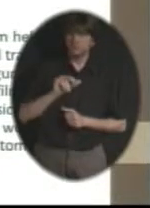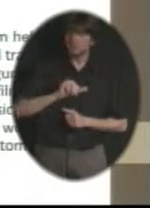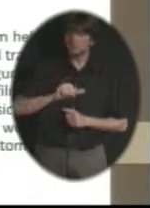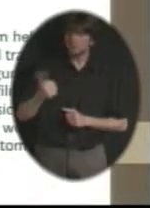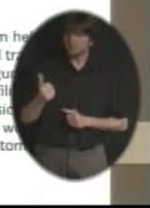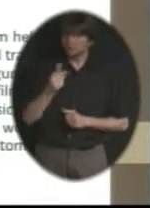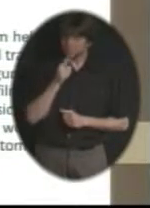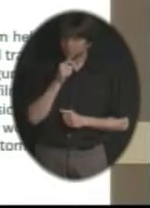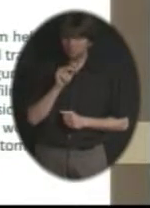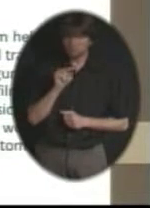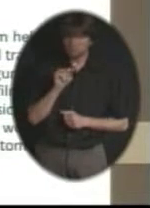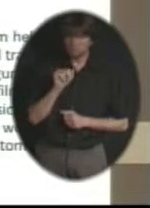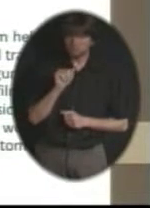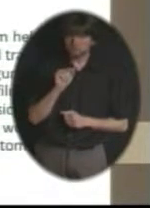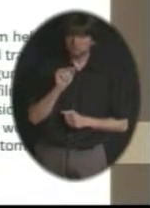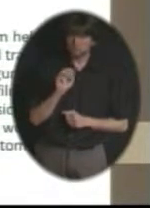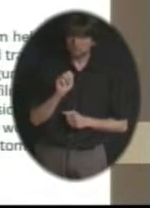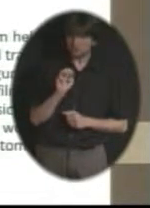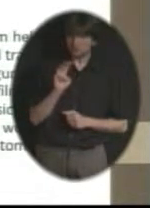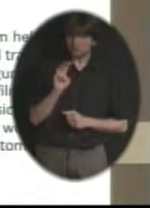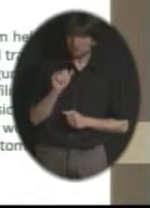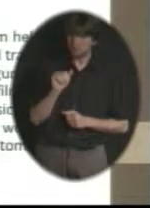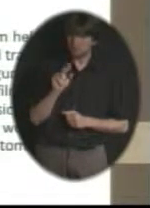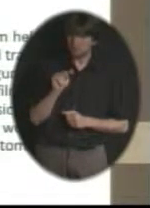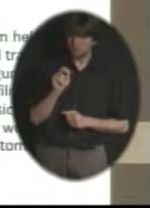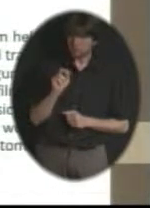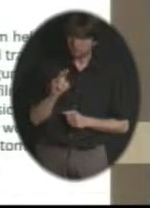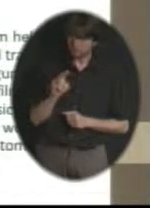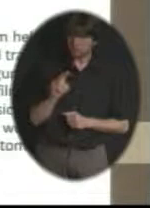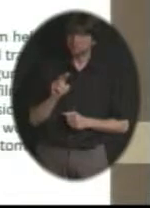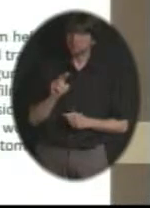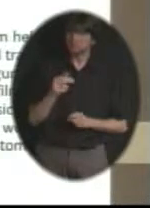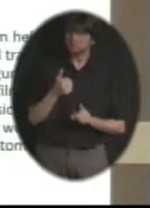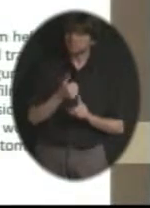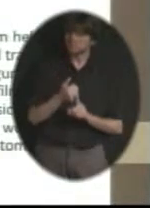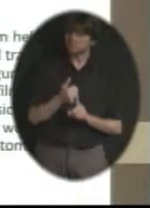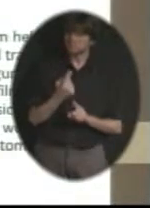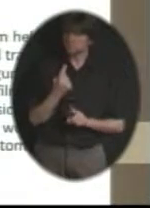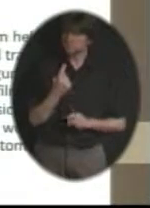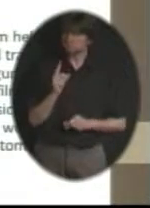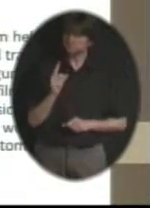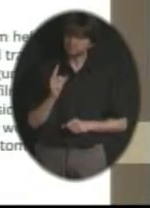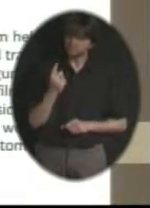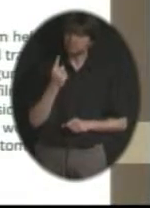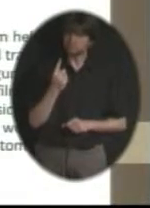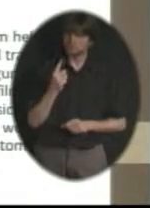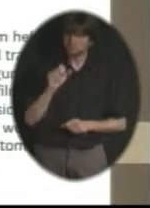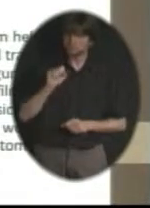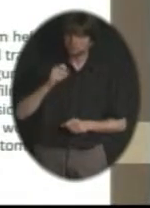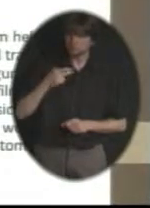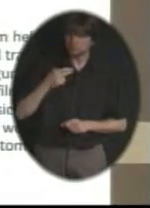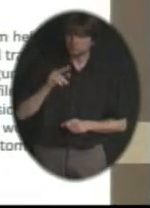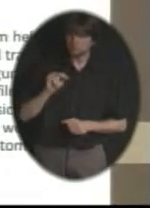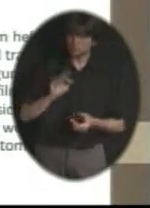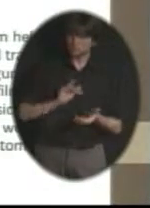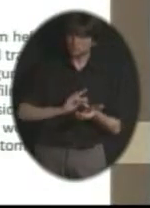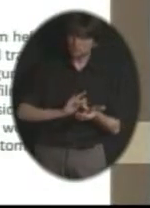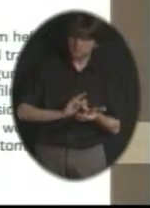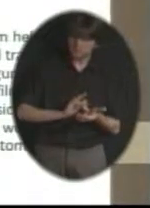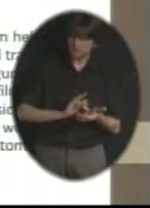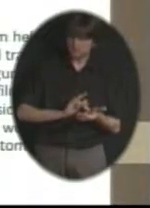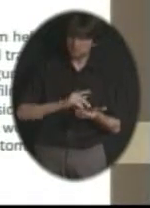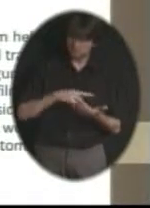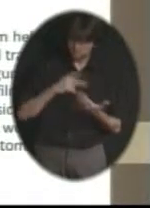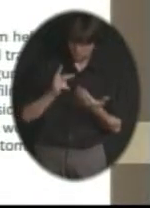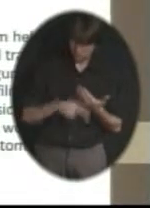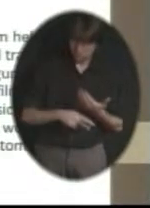sports meds that really took the ball and ran with it, to